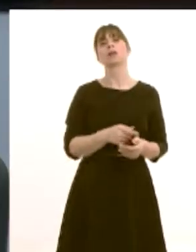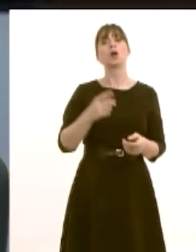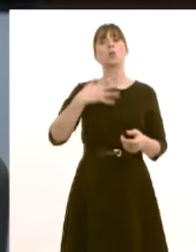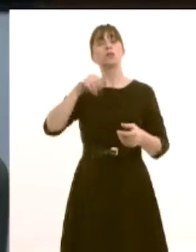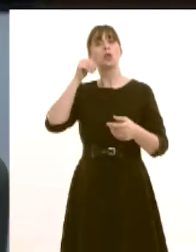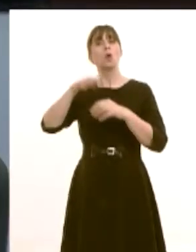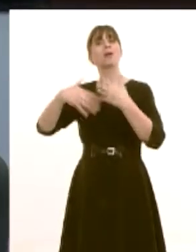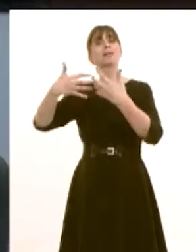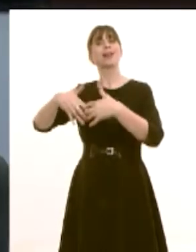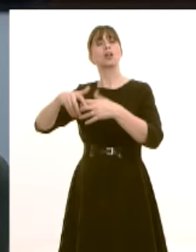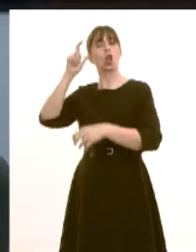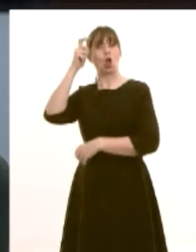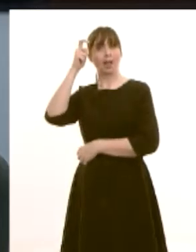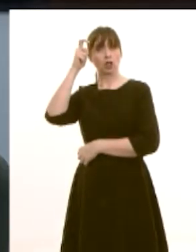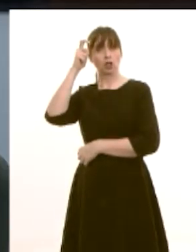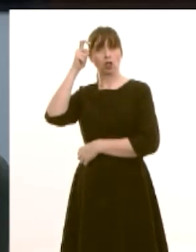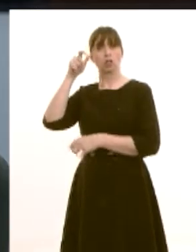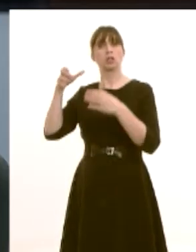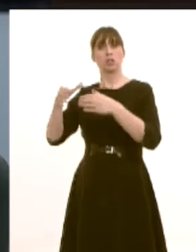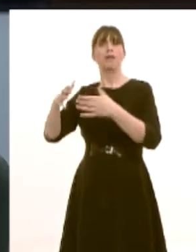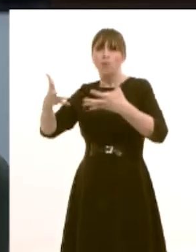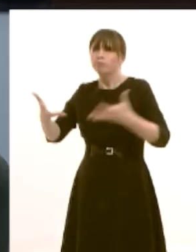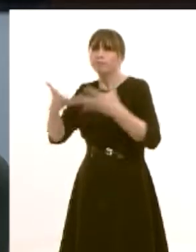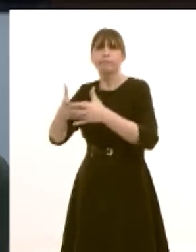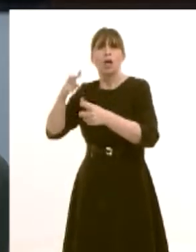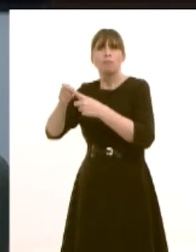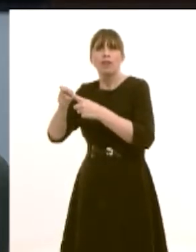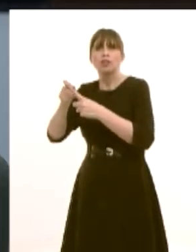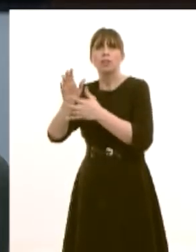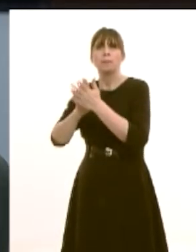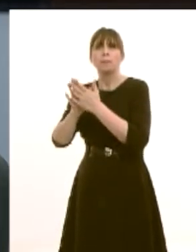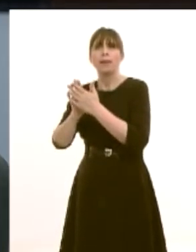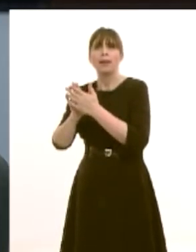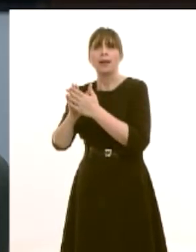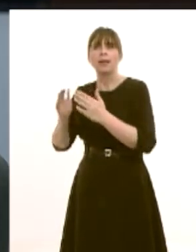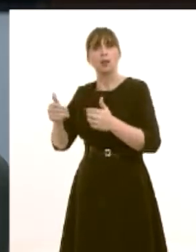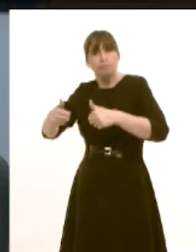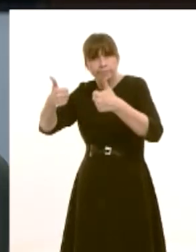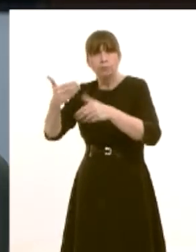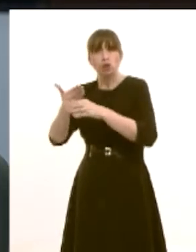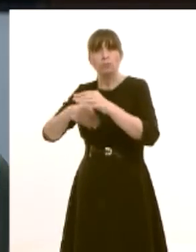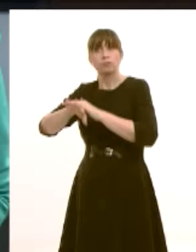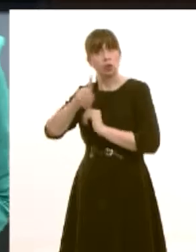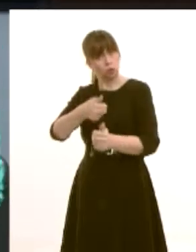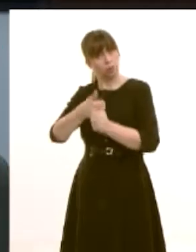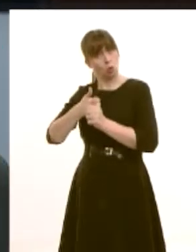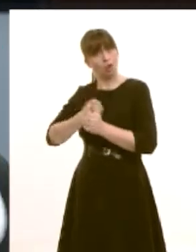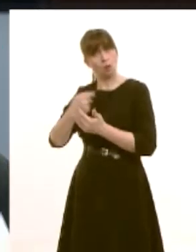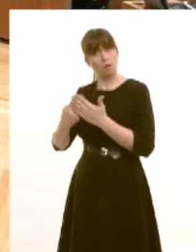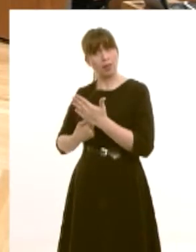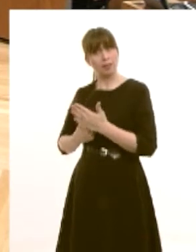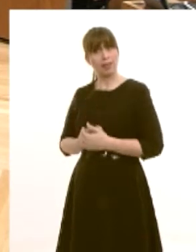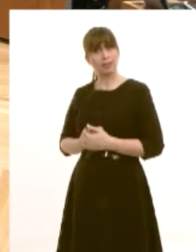colleges that would foster apprenticeships that lead to high quality sustainable jobs will you support our policy